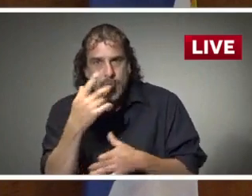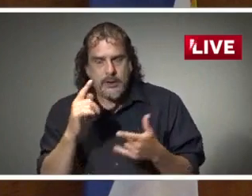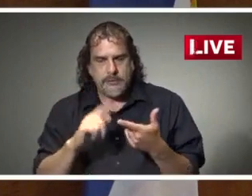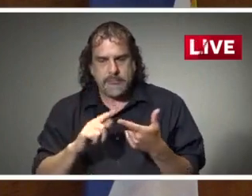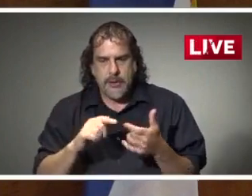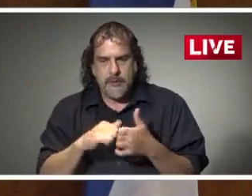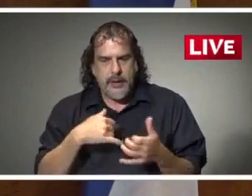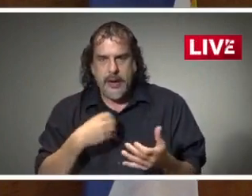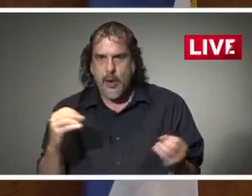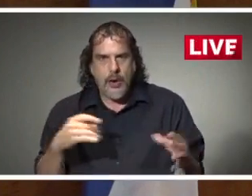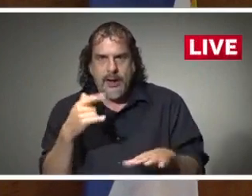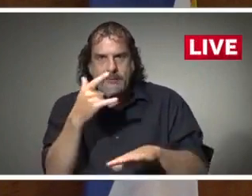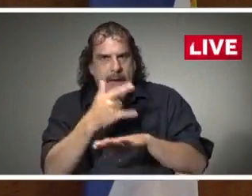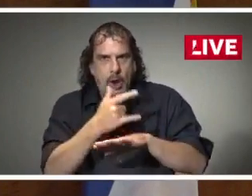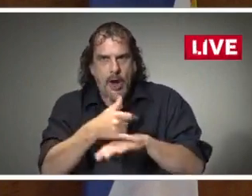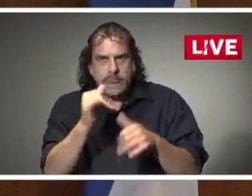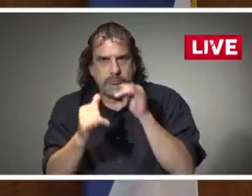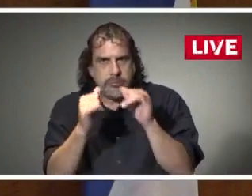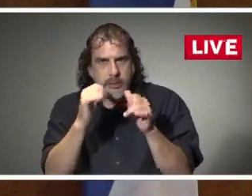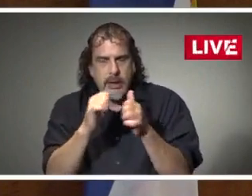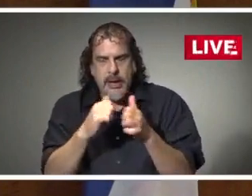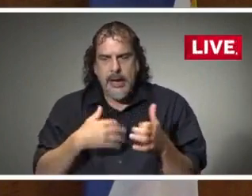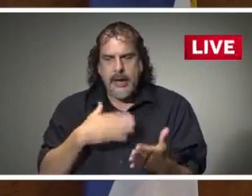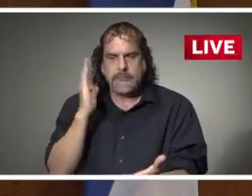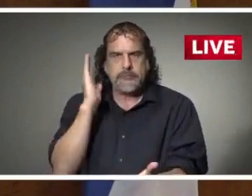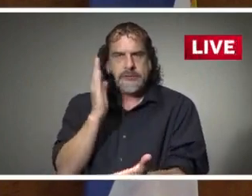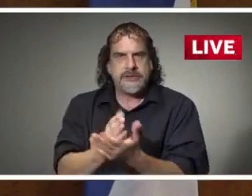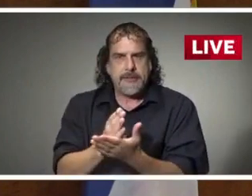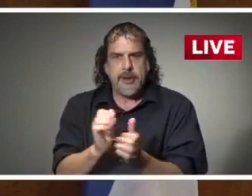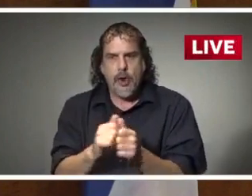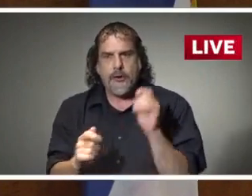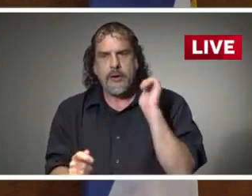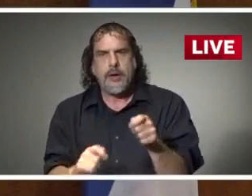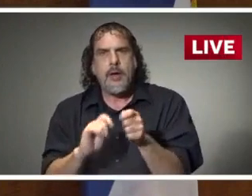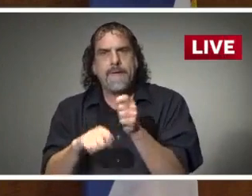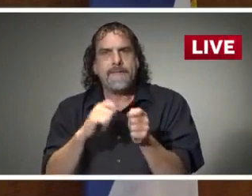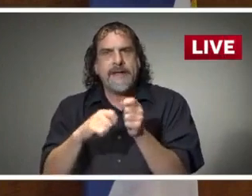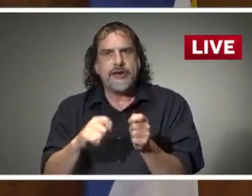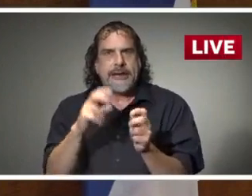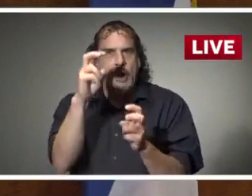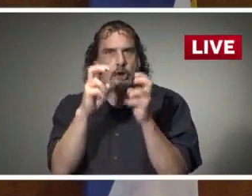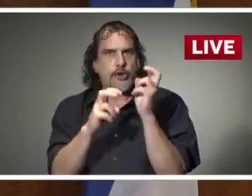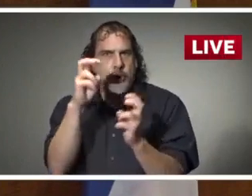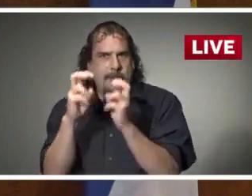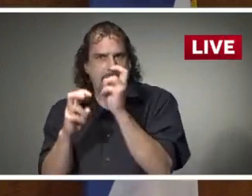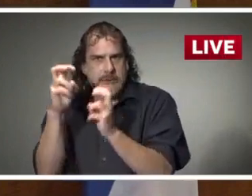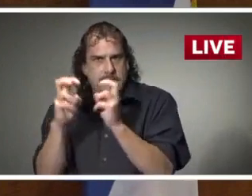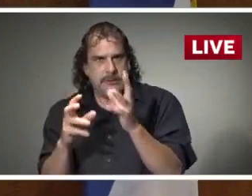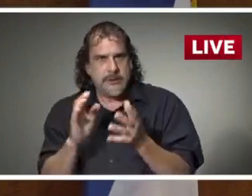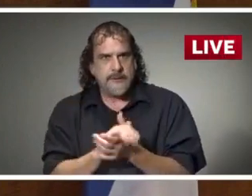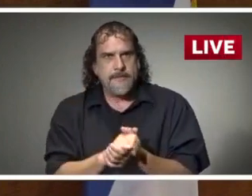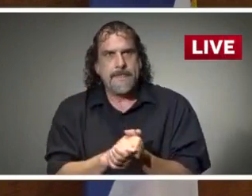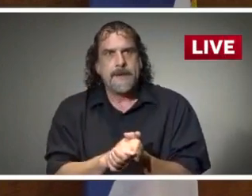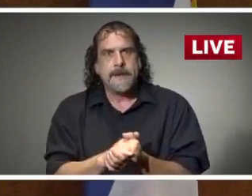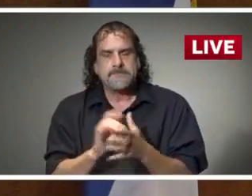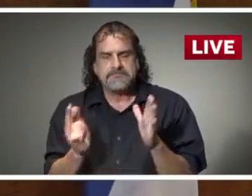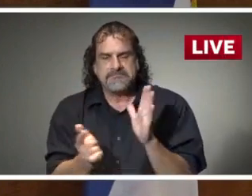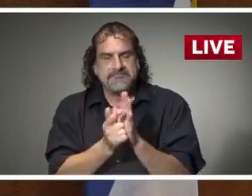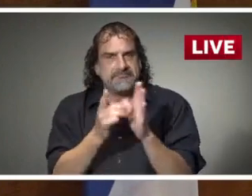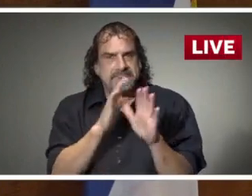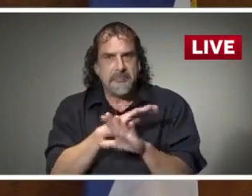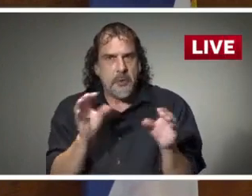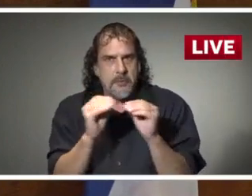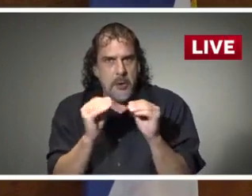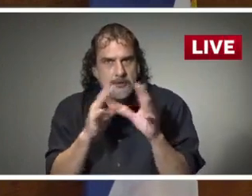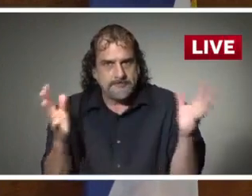serve alcohol, and ending the prohibition on fishing tournaments. I want to also update the people of this great state on